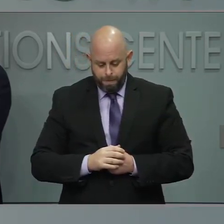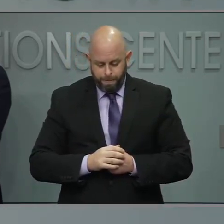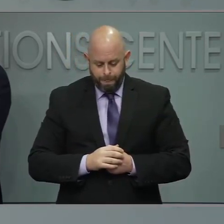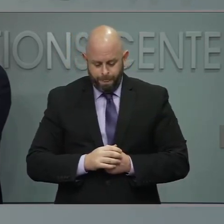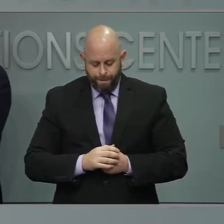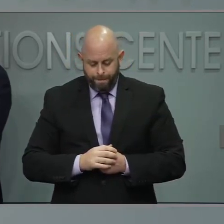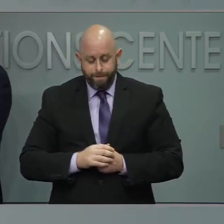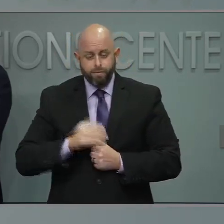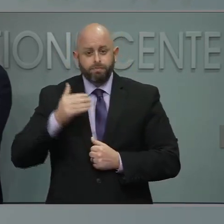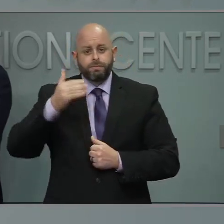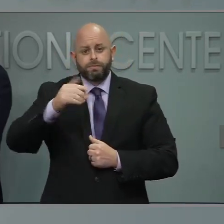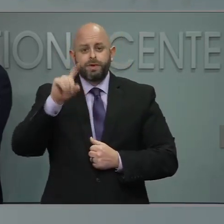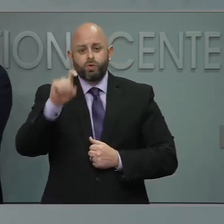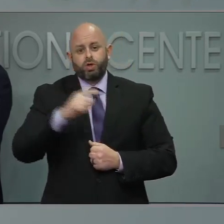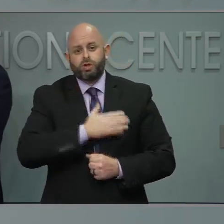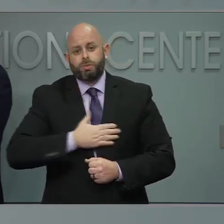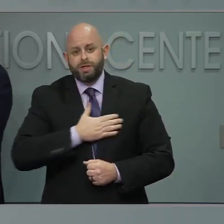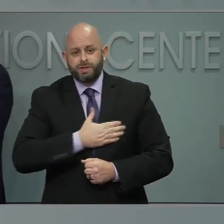Next question, please.